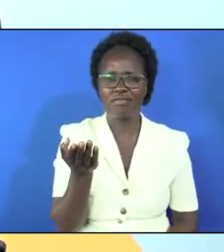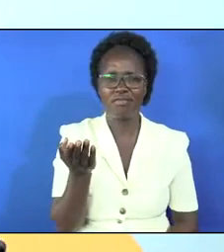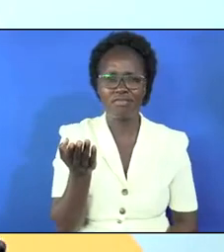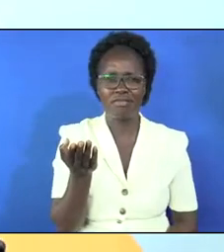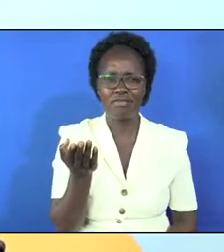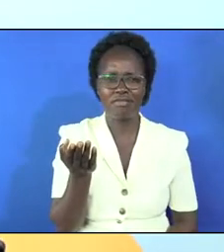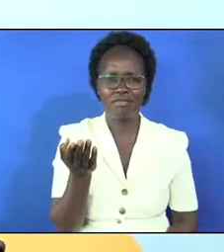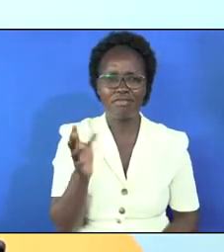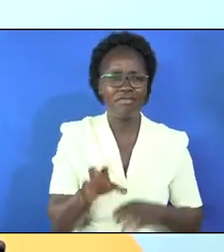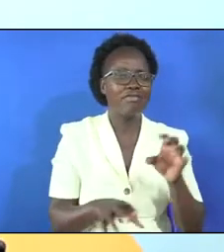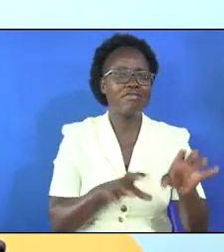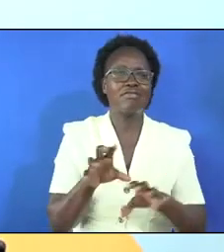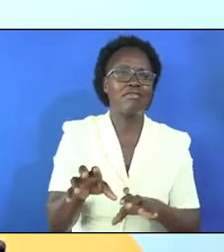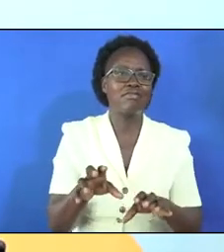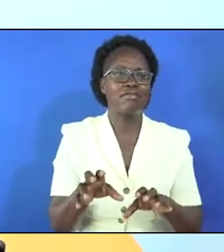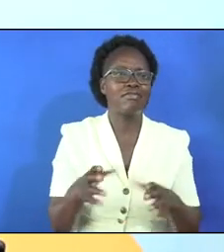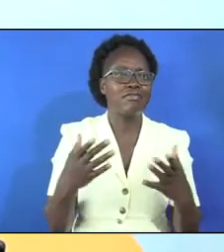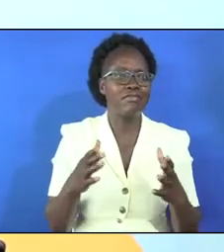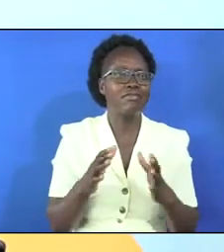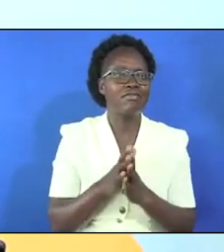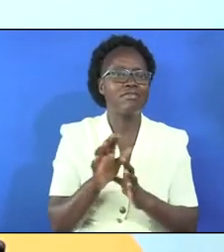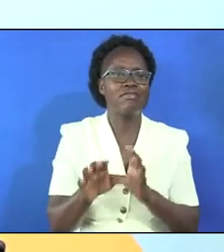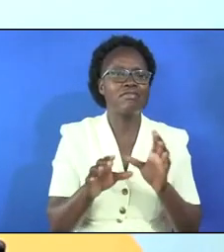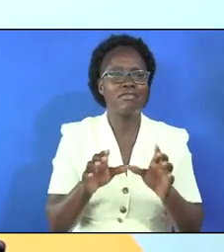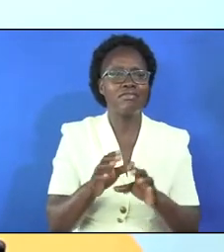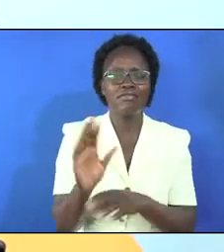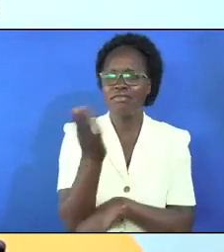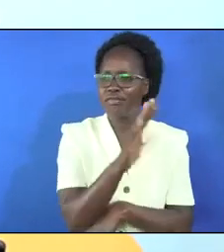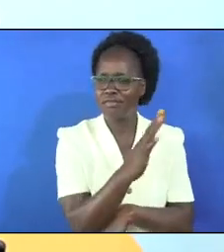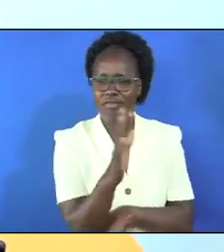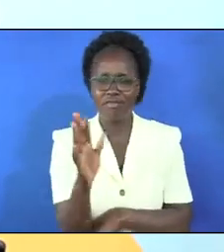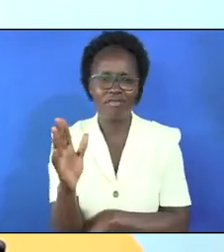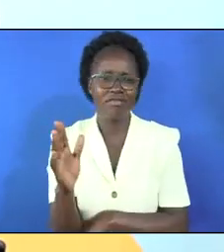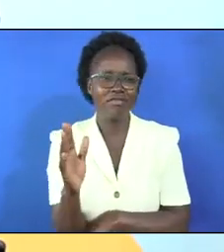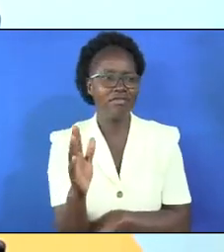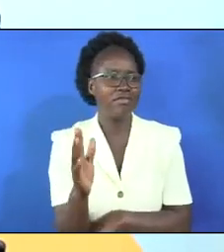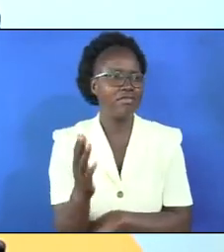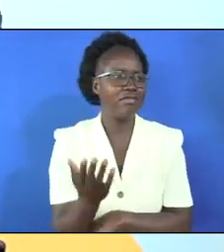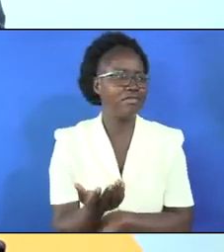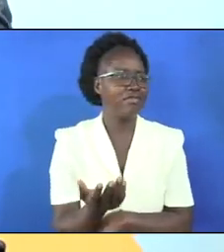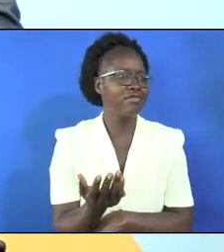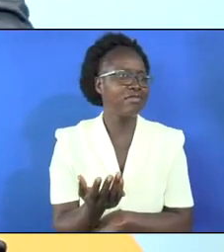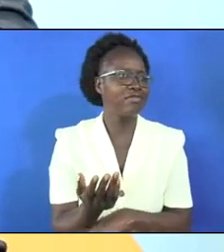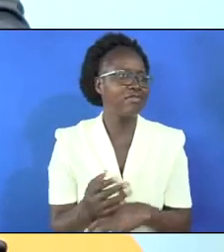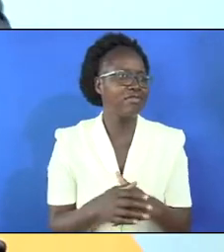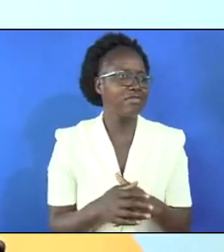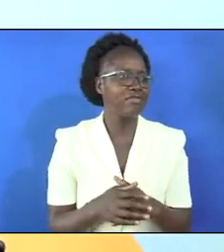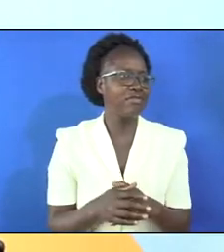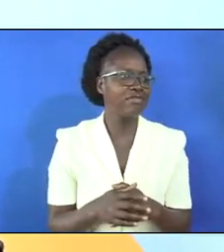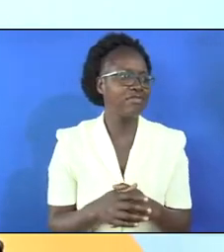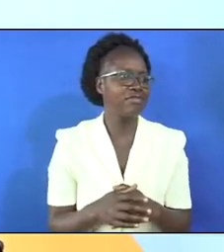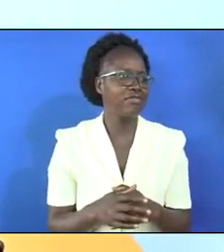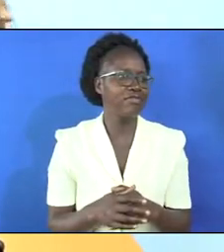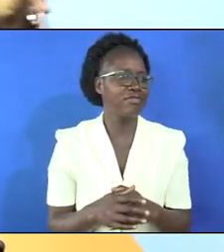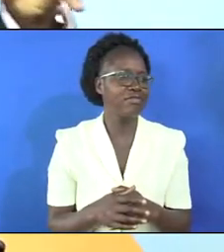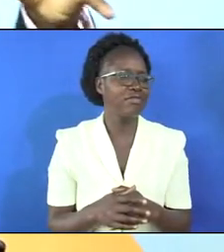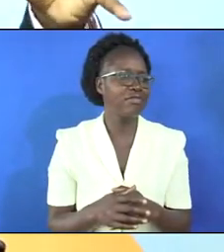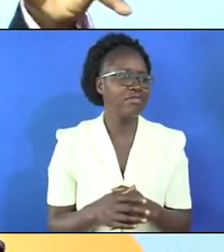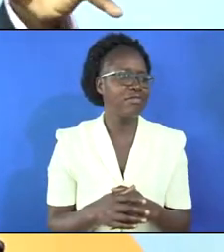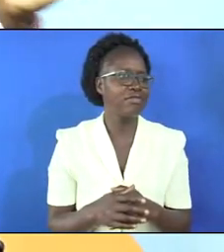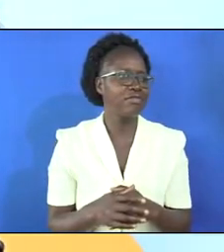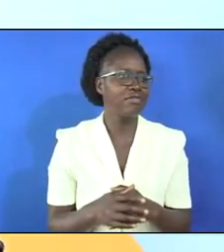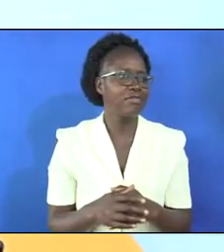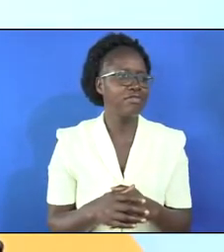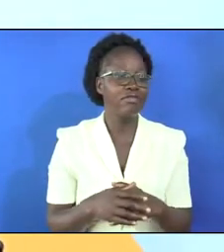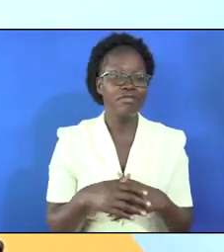are real beasts people who should be living in the bush but how